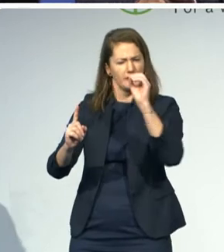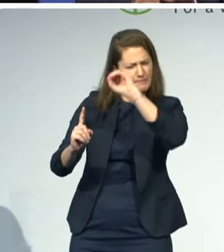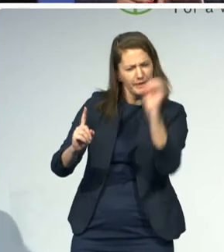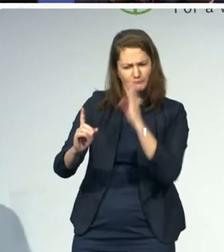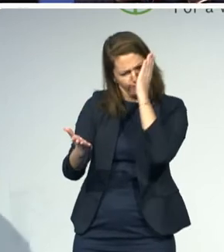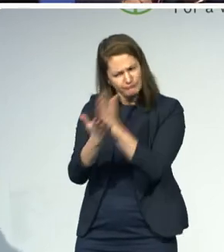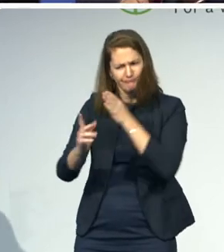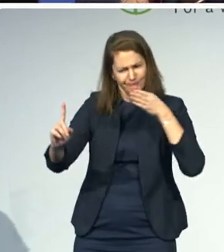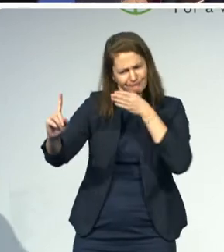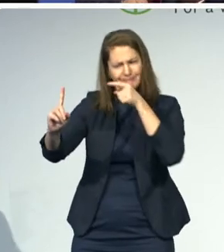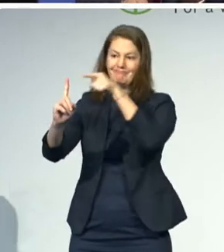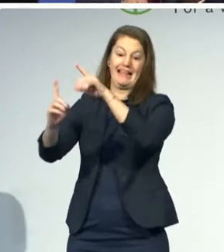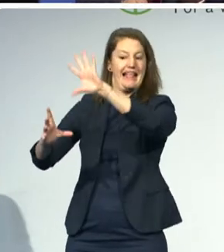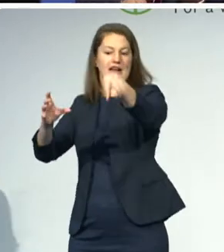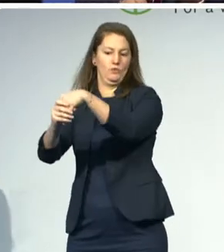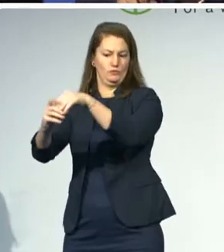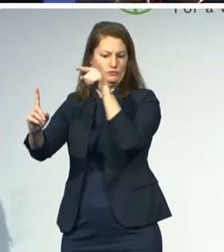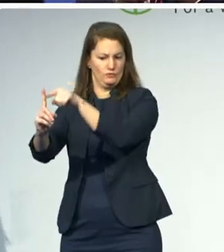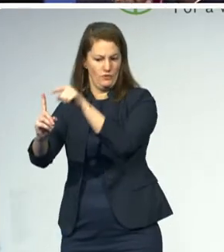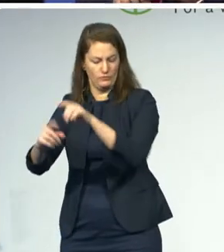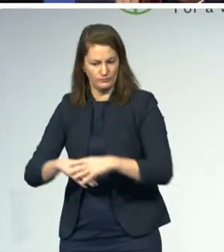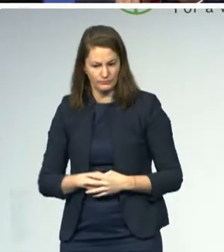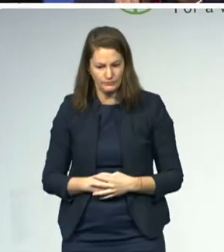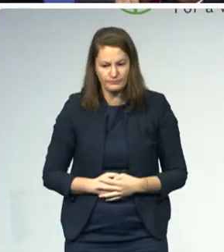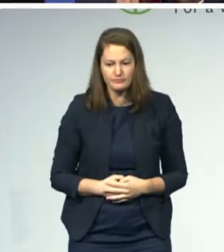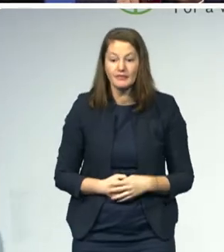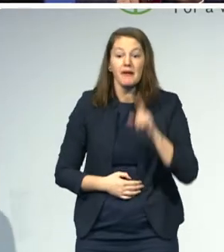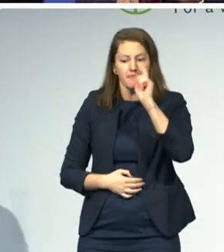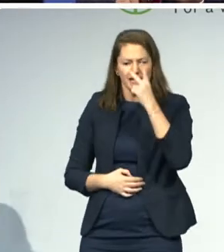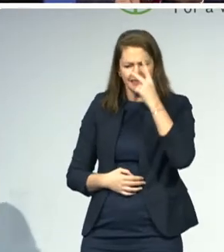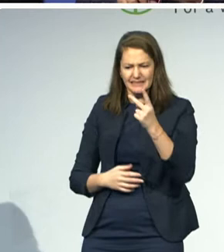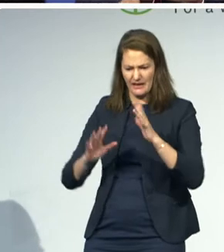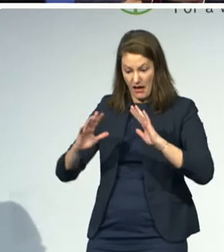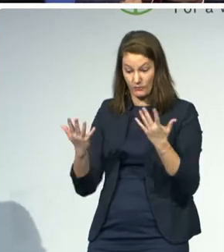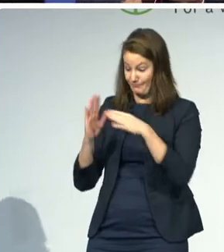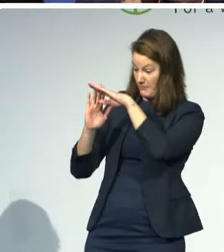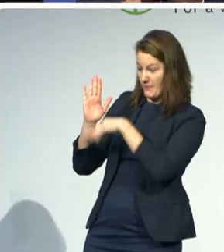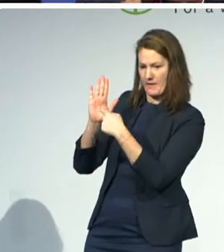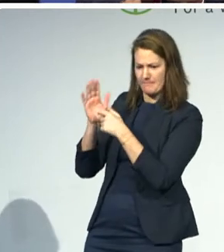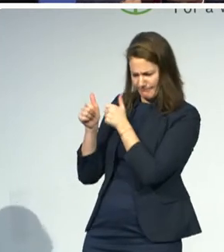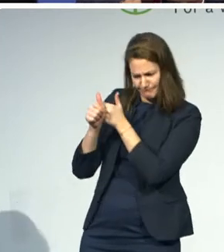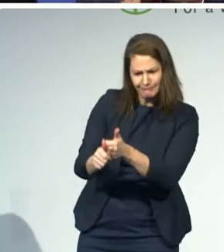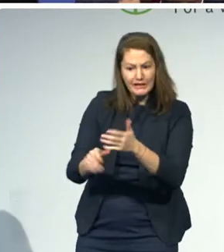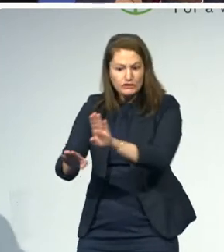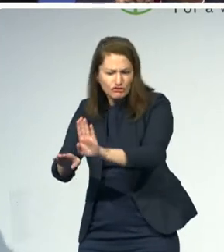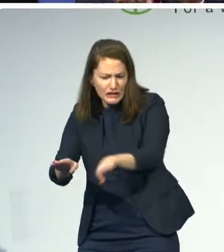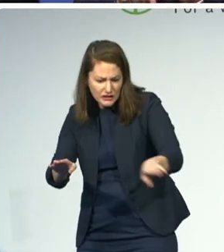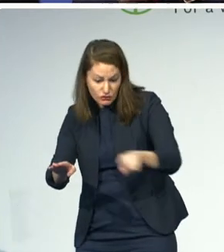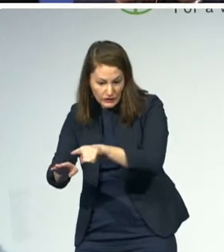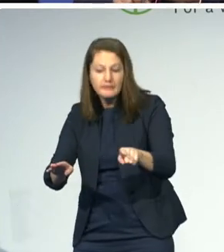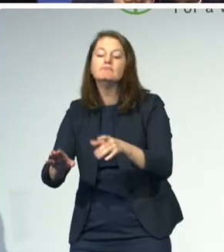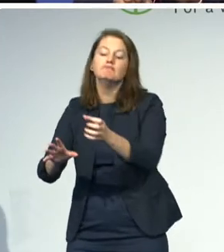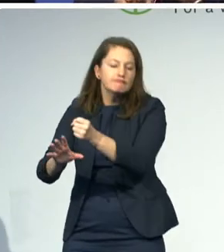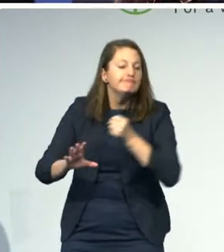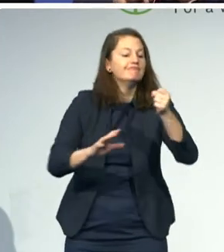programs are child-centered, that mainstreaming takes place where appropriate and possible, and that